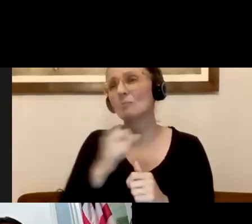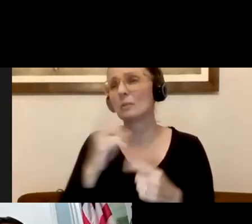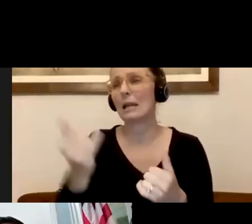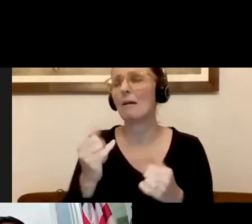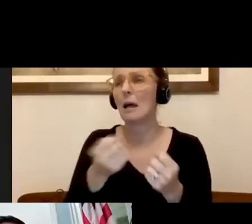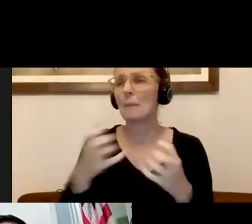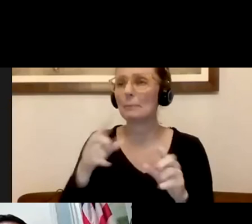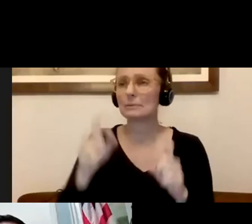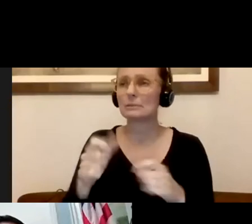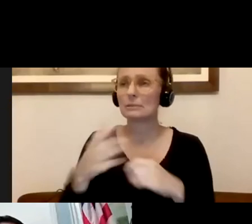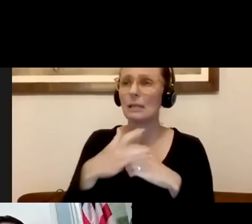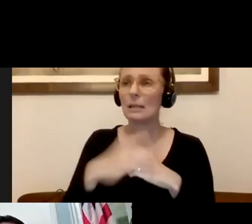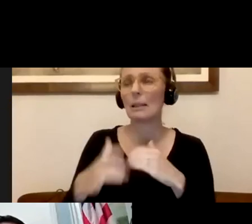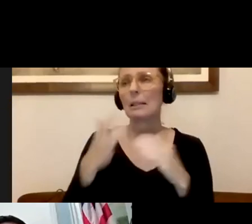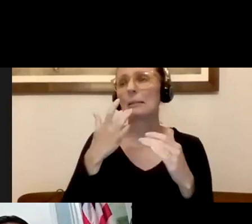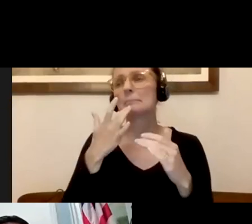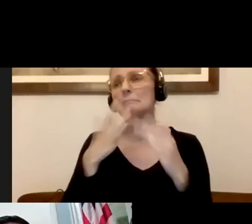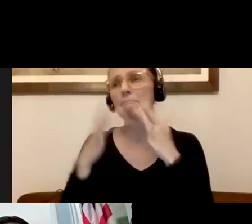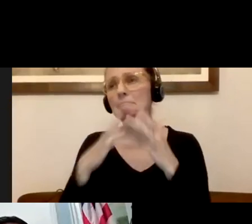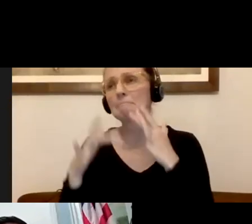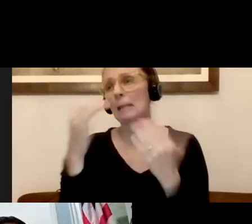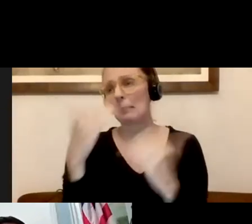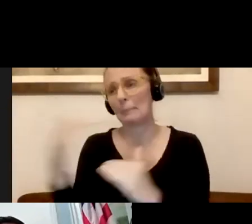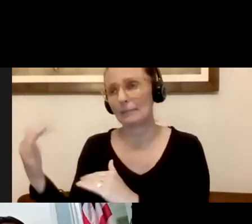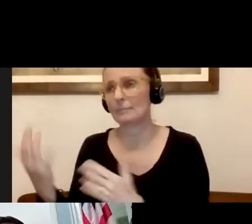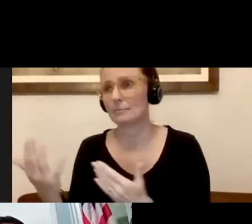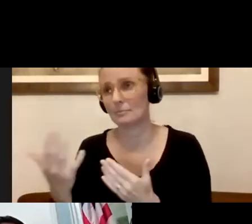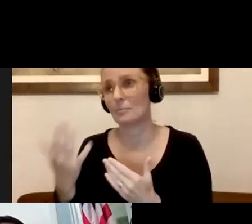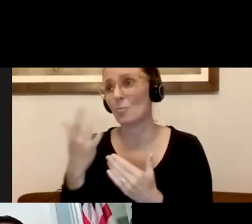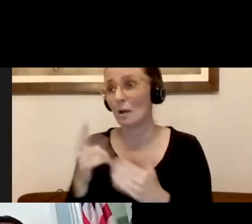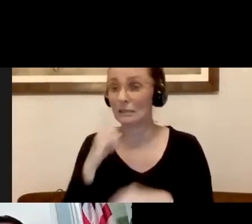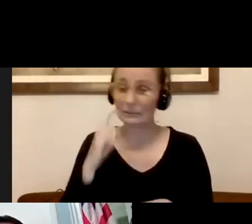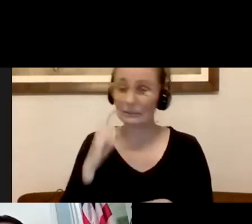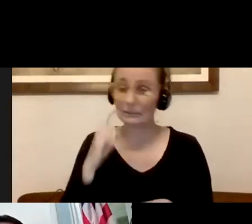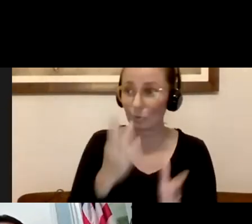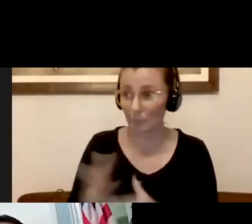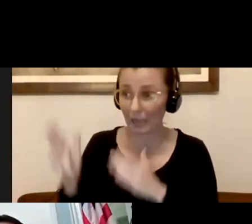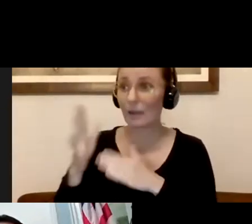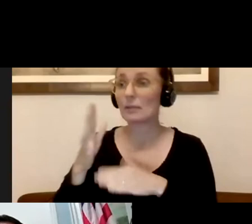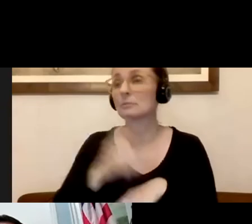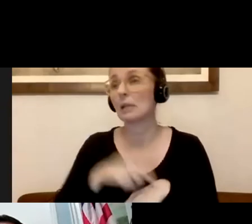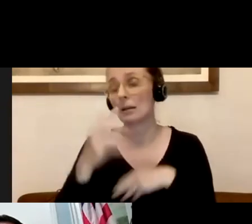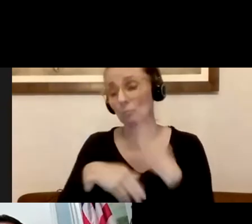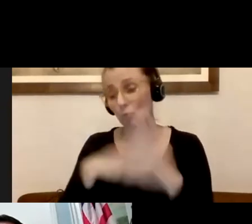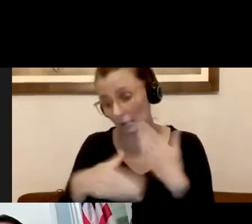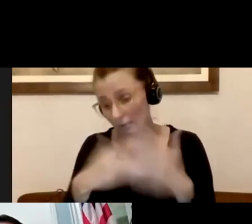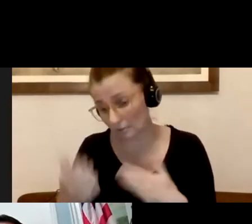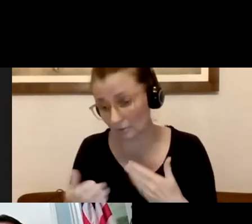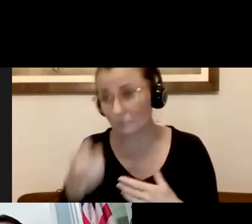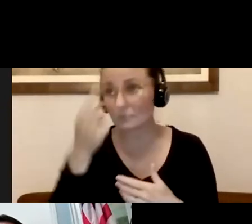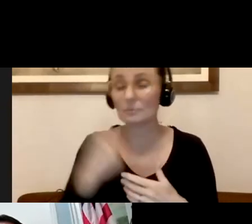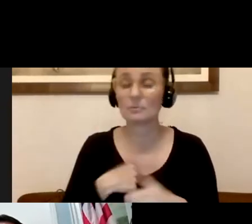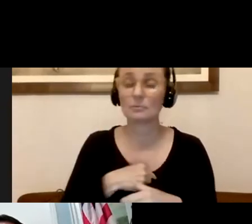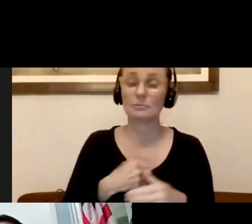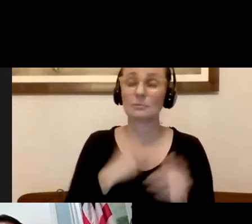that, and access to those tests because it does take time to gear them up and to do all that. We do have a plan to have many, many more tests so that we're not